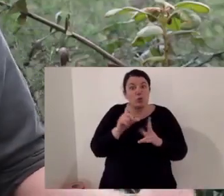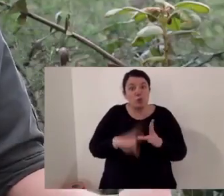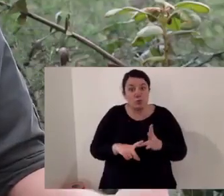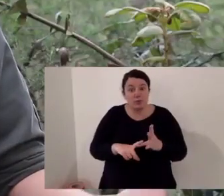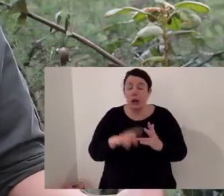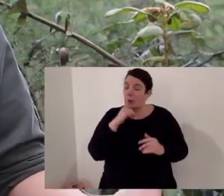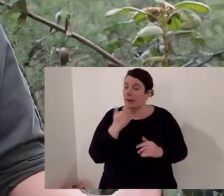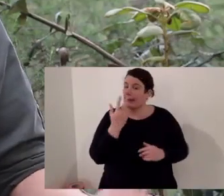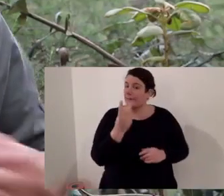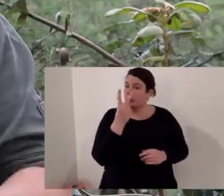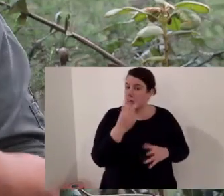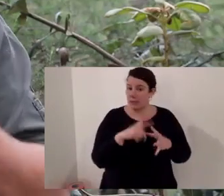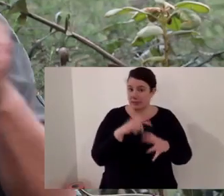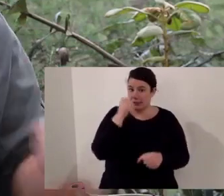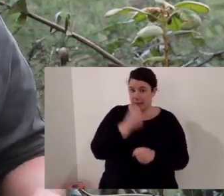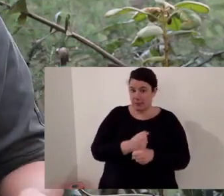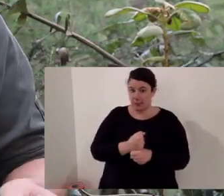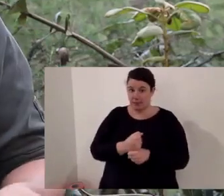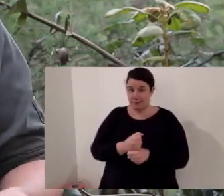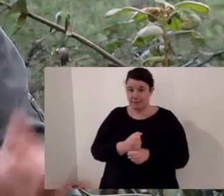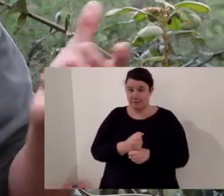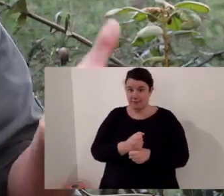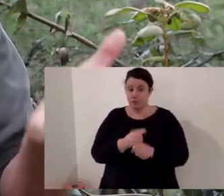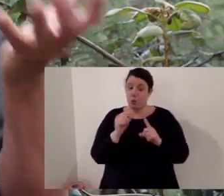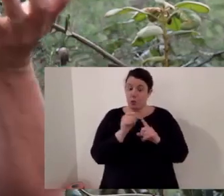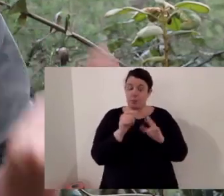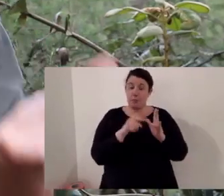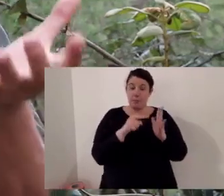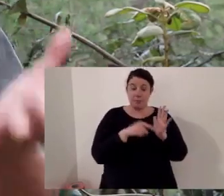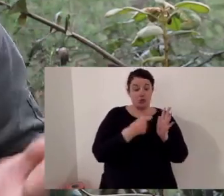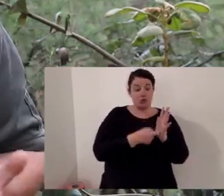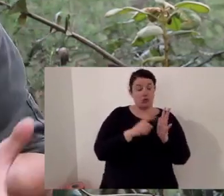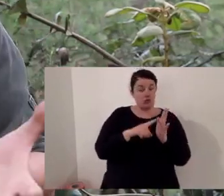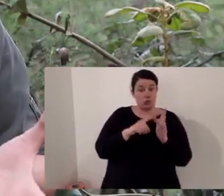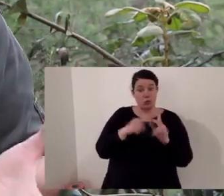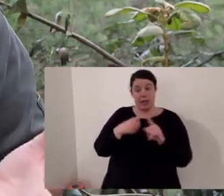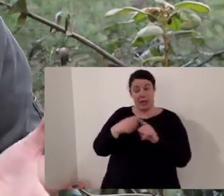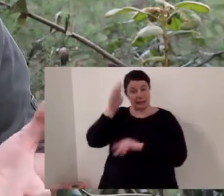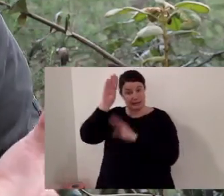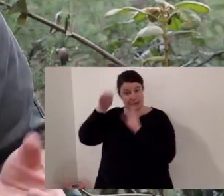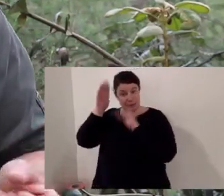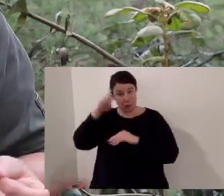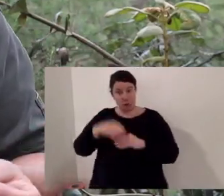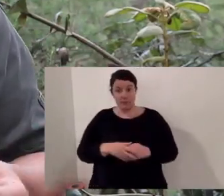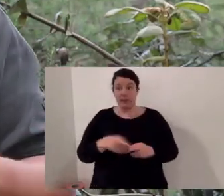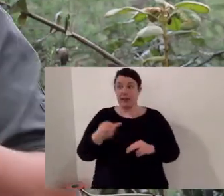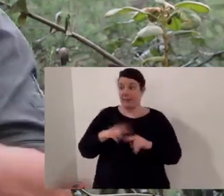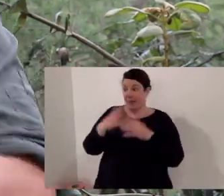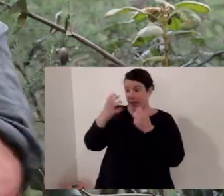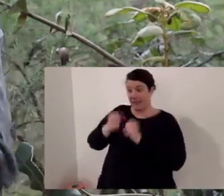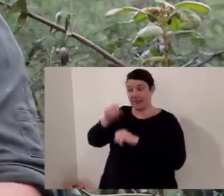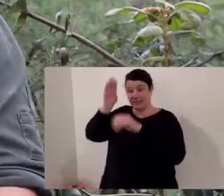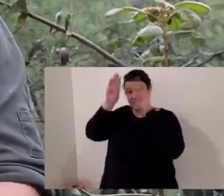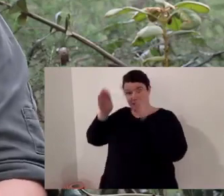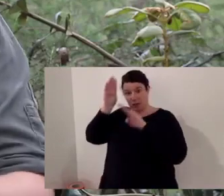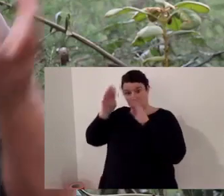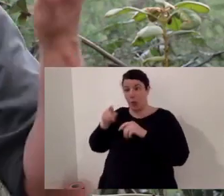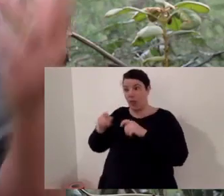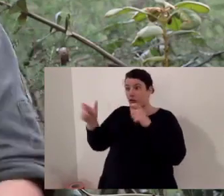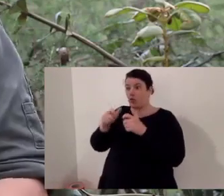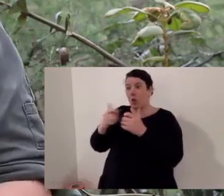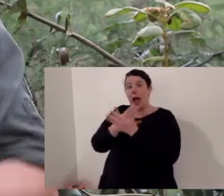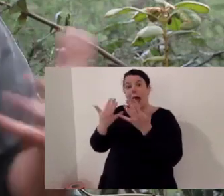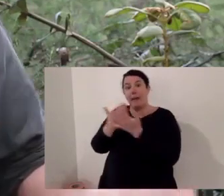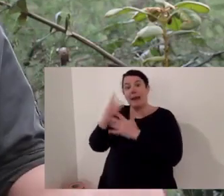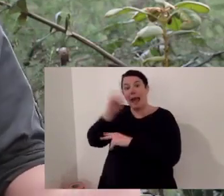their role in the environment? I want to give you two examples I'm going to pick our beautiful little potteroo and the dingo. Now where you have dingoes